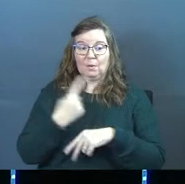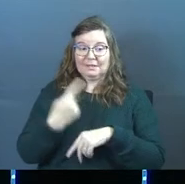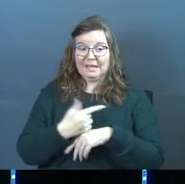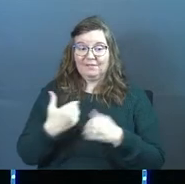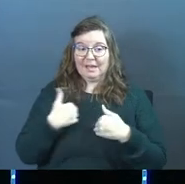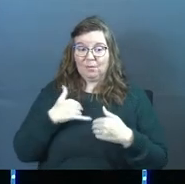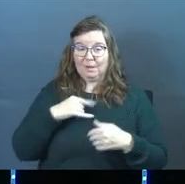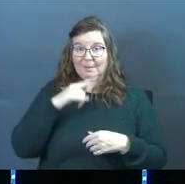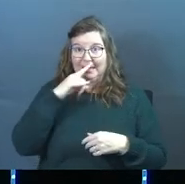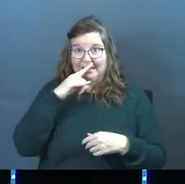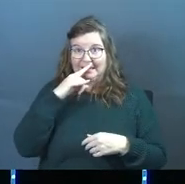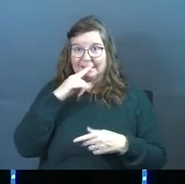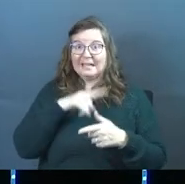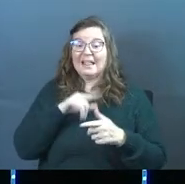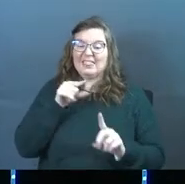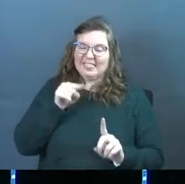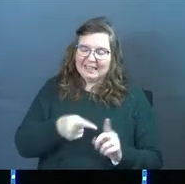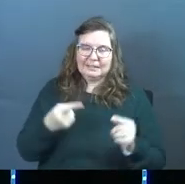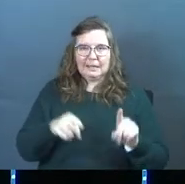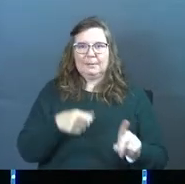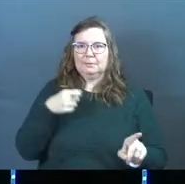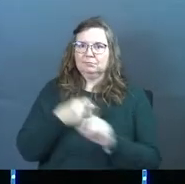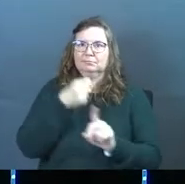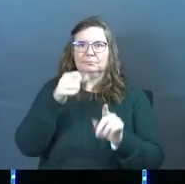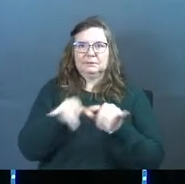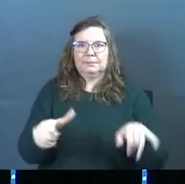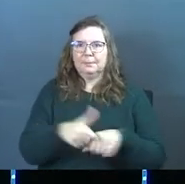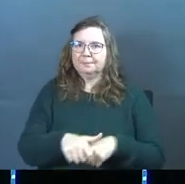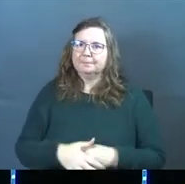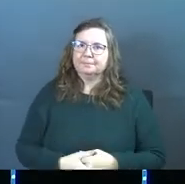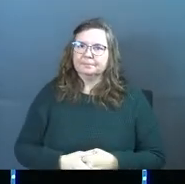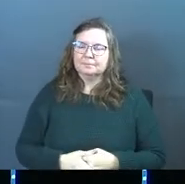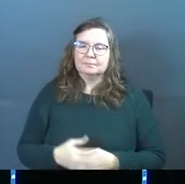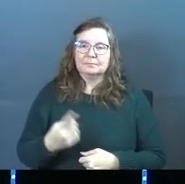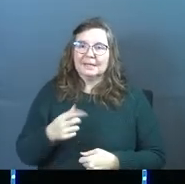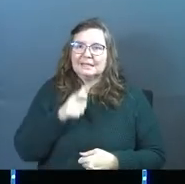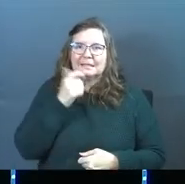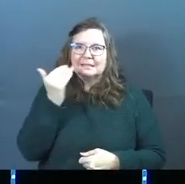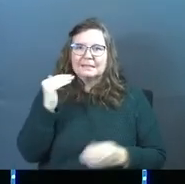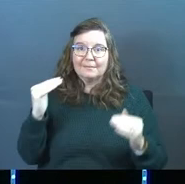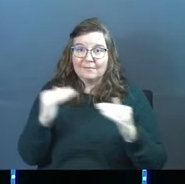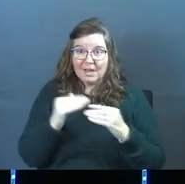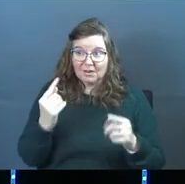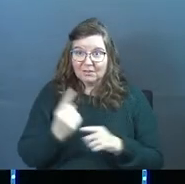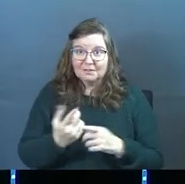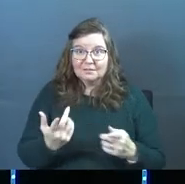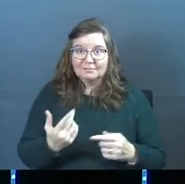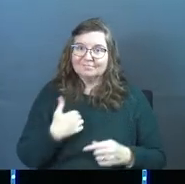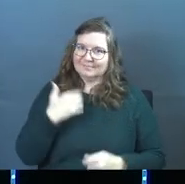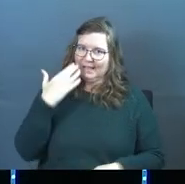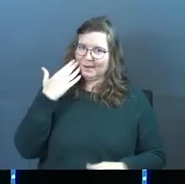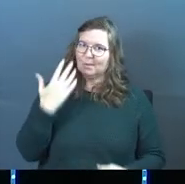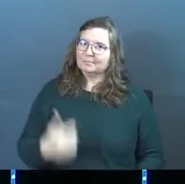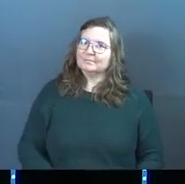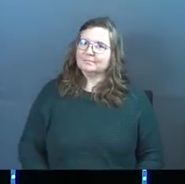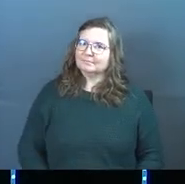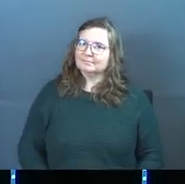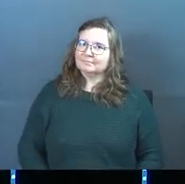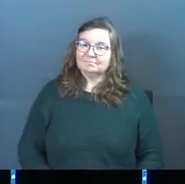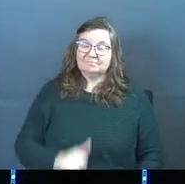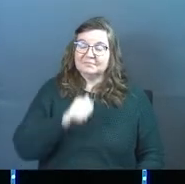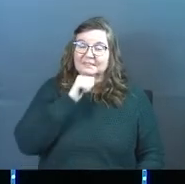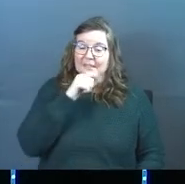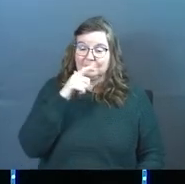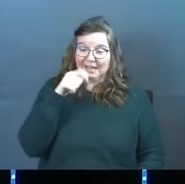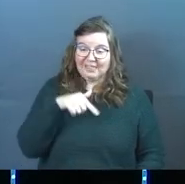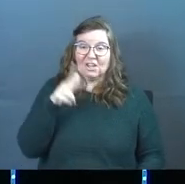day I've ever had with my kids, then this happened? It almost doesn't seem fair. I know. It